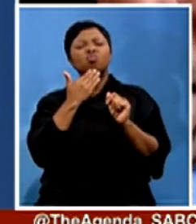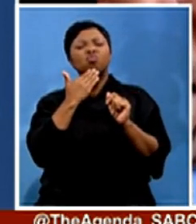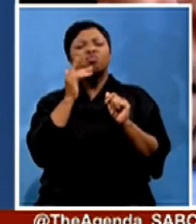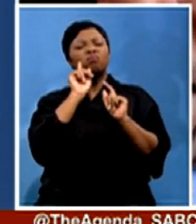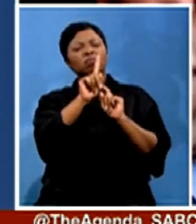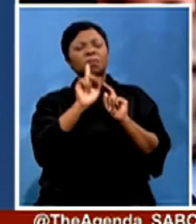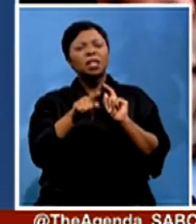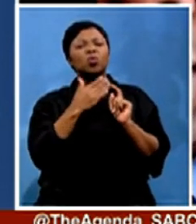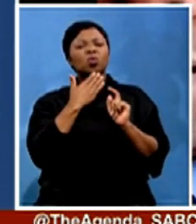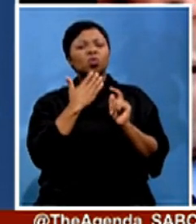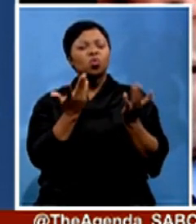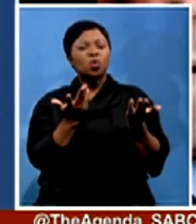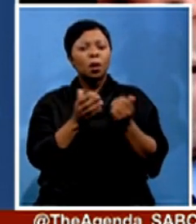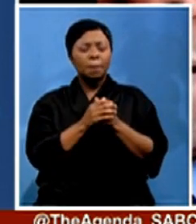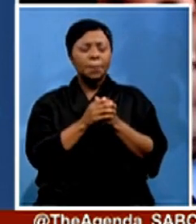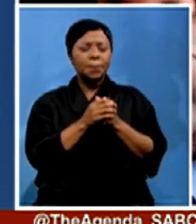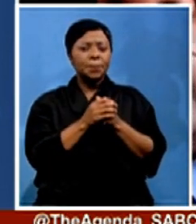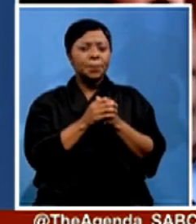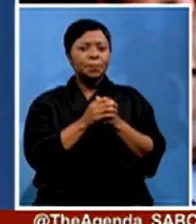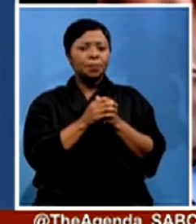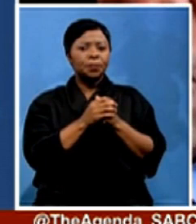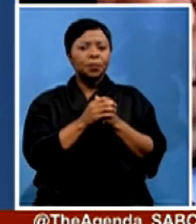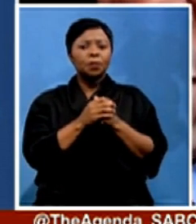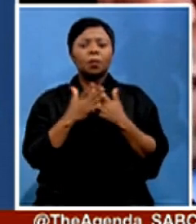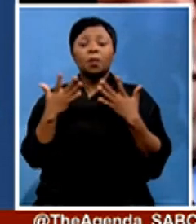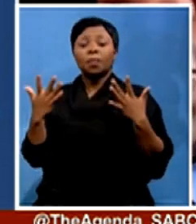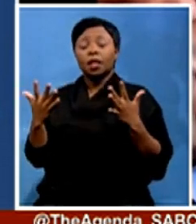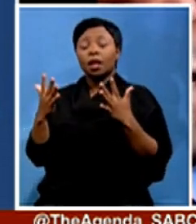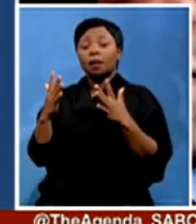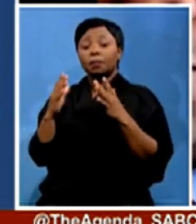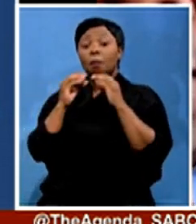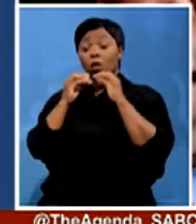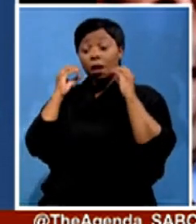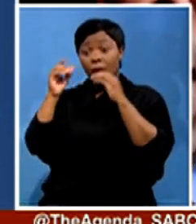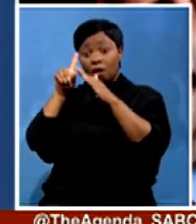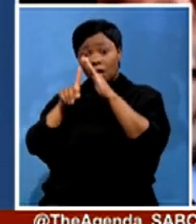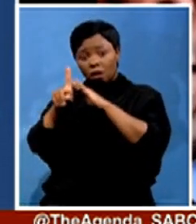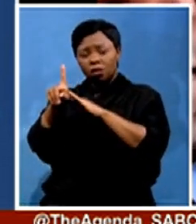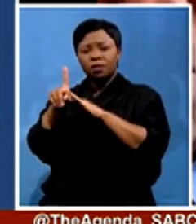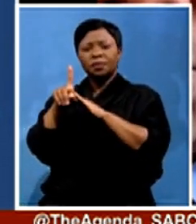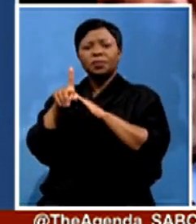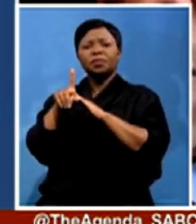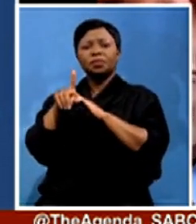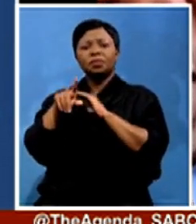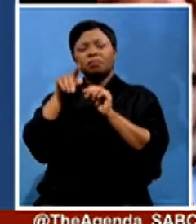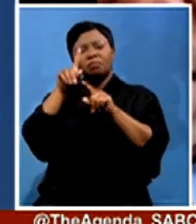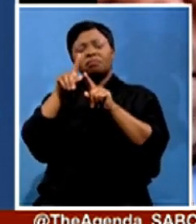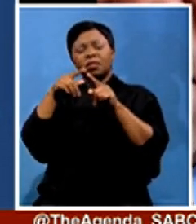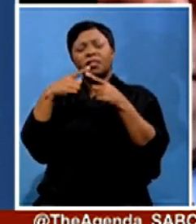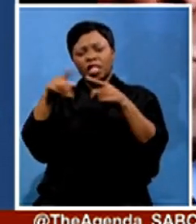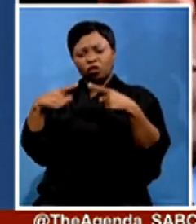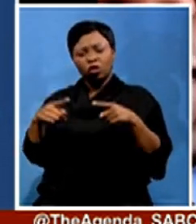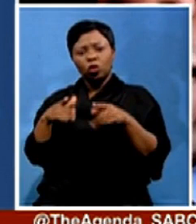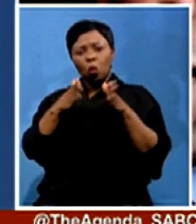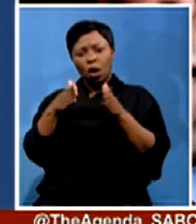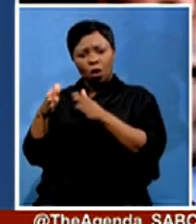Getting into Mozambique is in many folds, if I were to say. As people of Africa, as